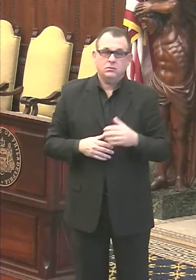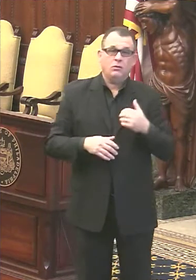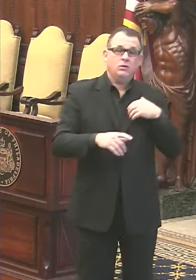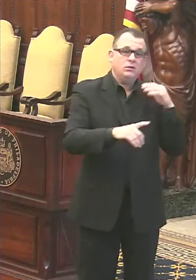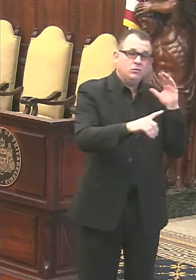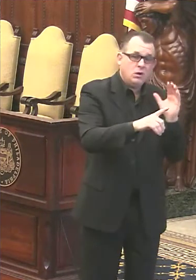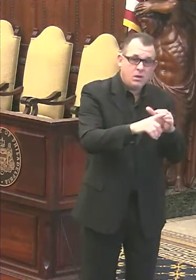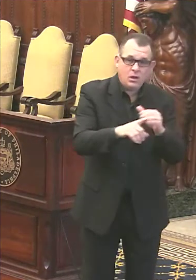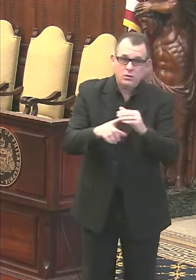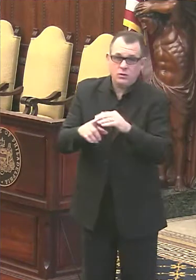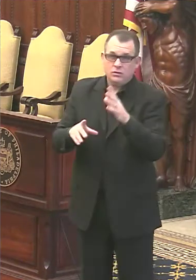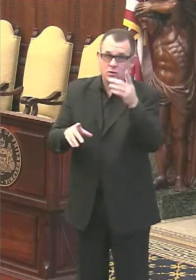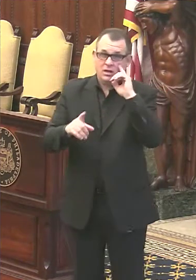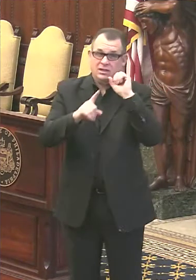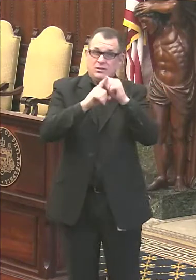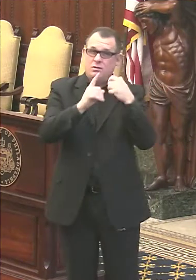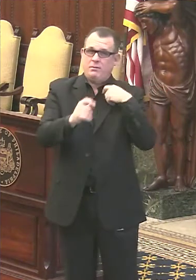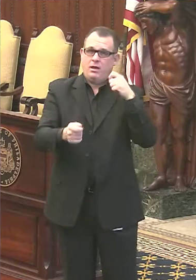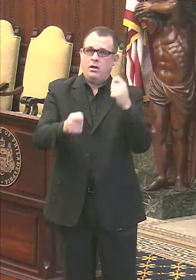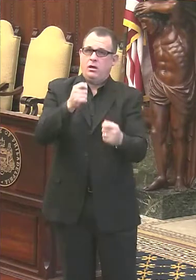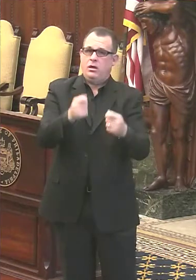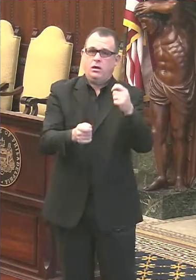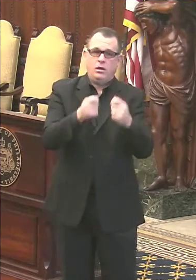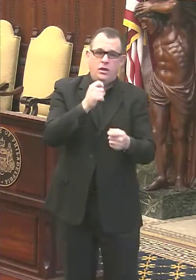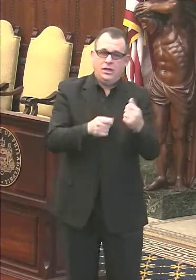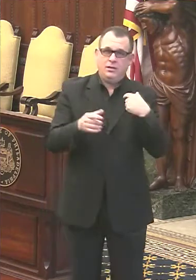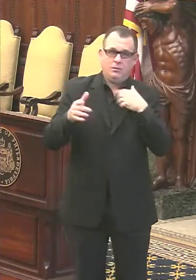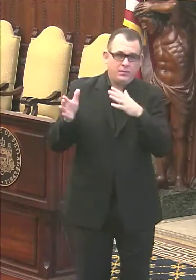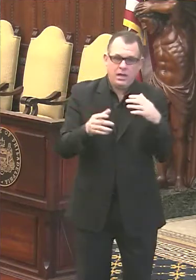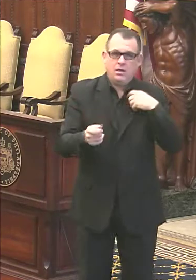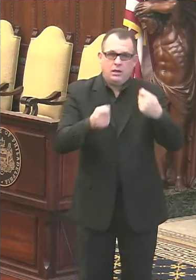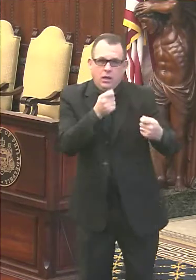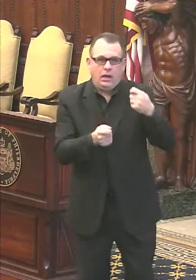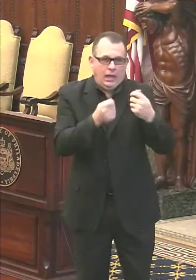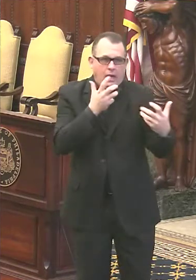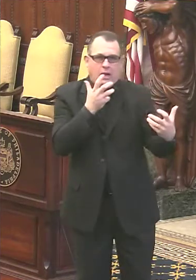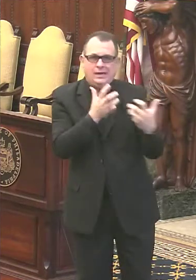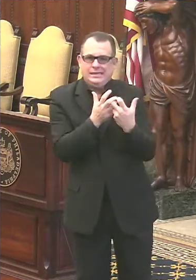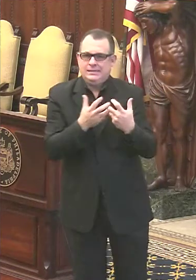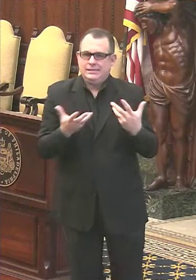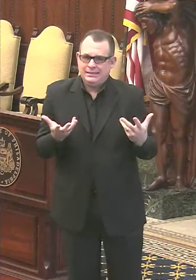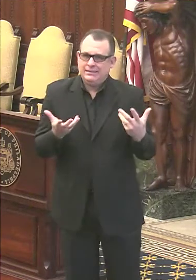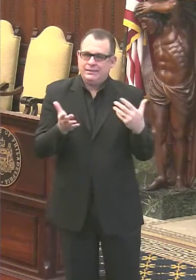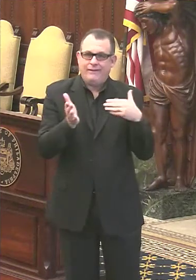changing very rapidly, the plan is going to rapidly get out of date. It's going to have to be revised frequently.